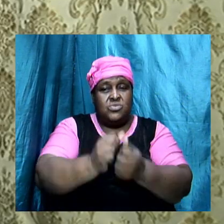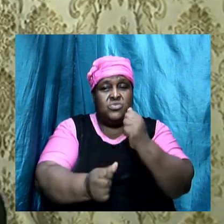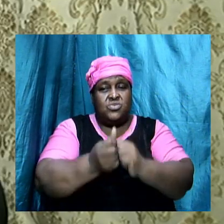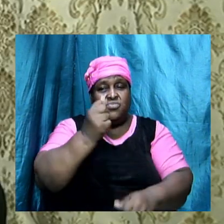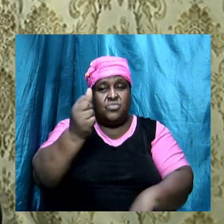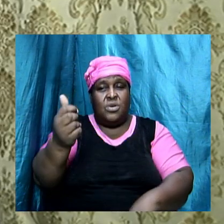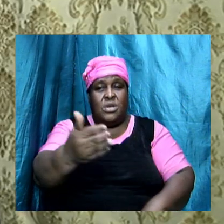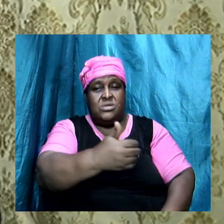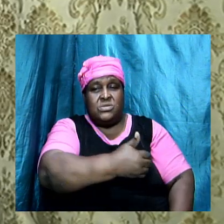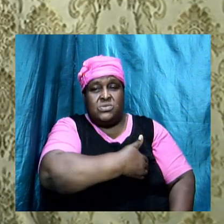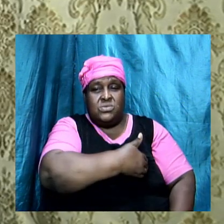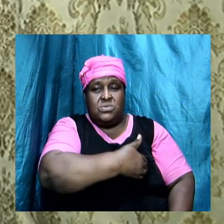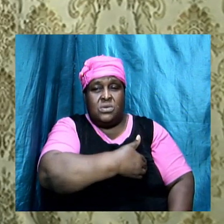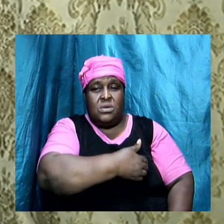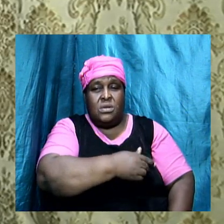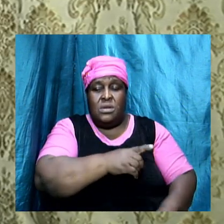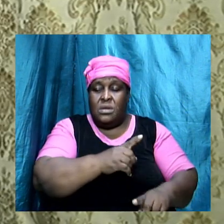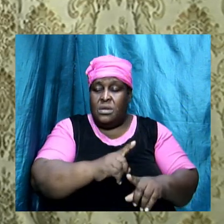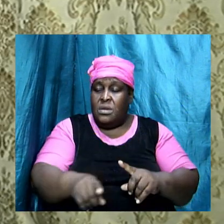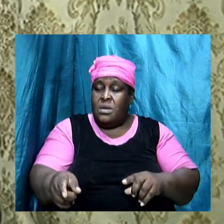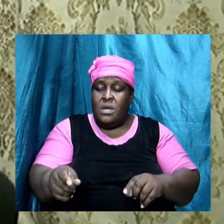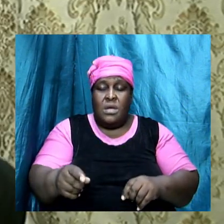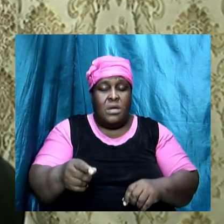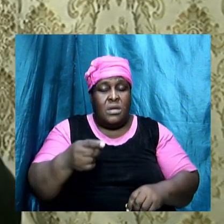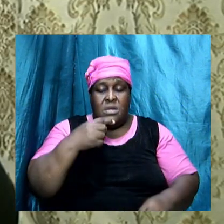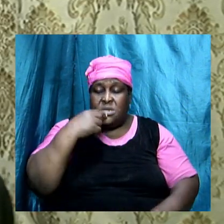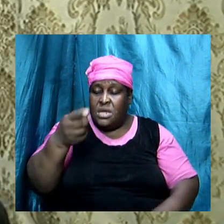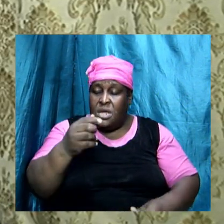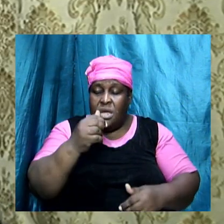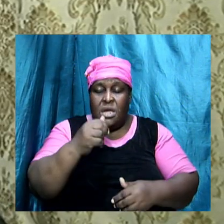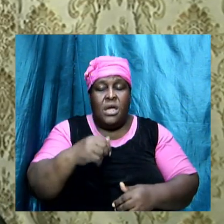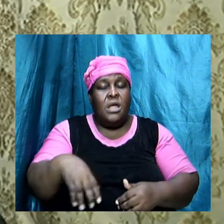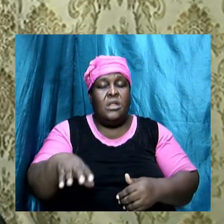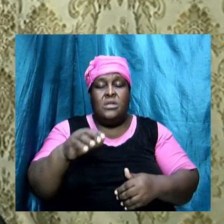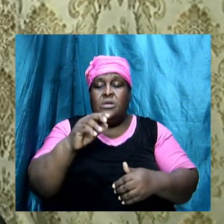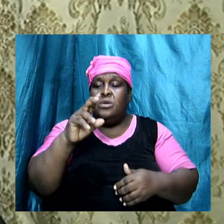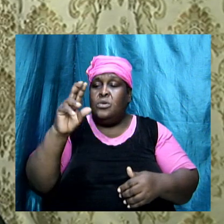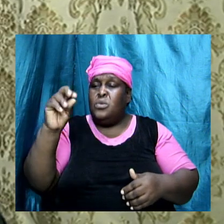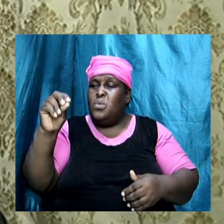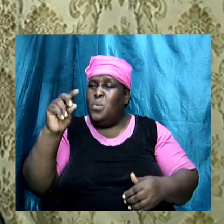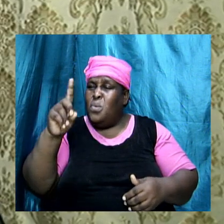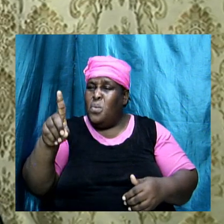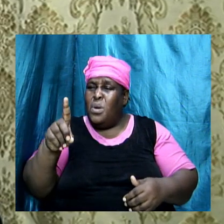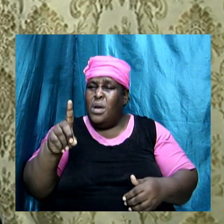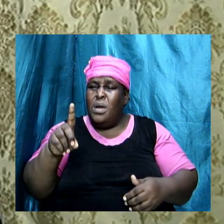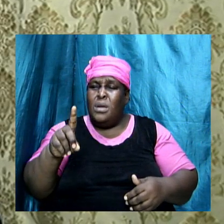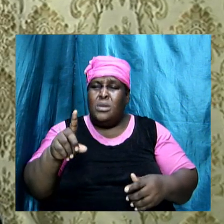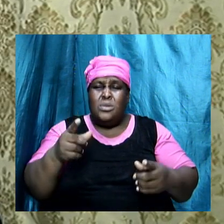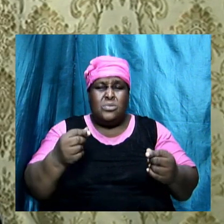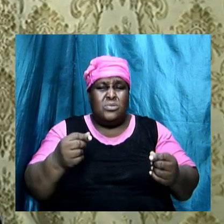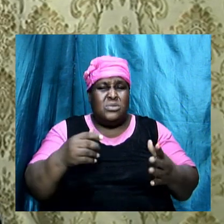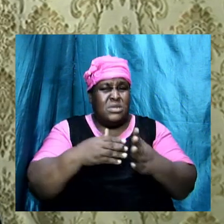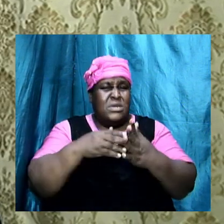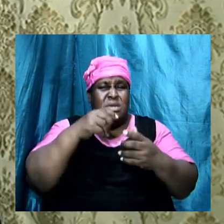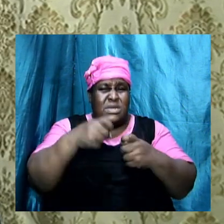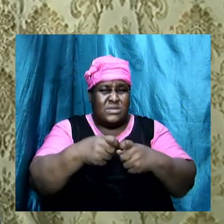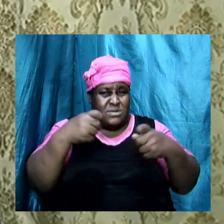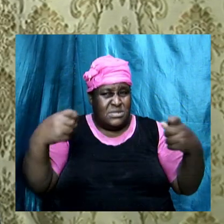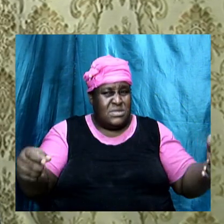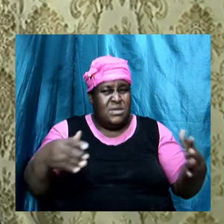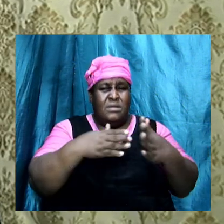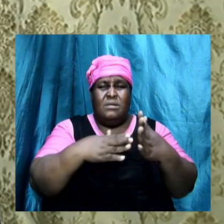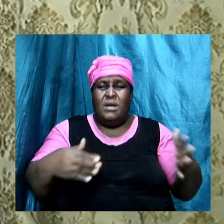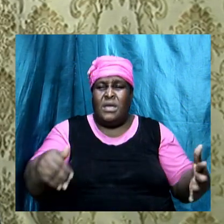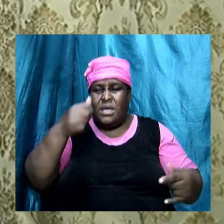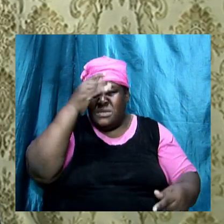So you can't advise any one man to do those kind of things. No, that is unacceptable. There is an